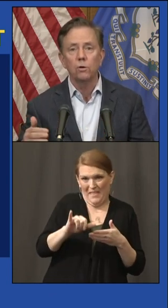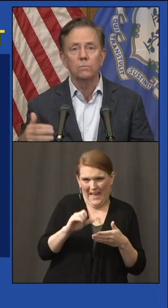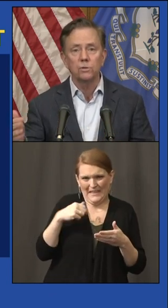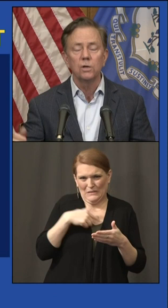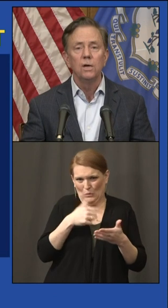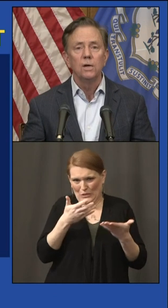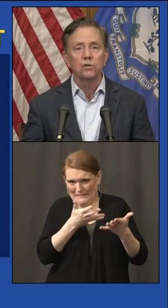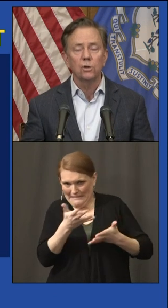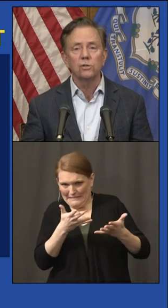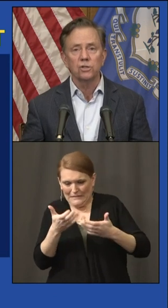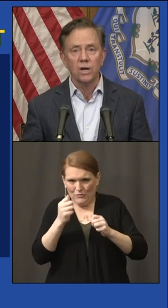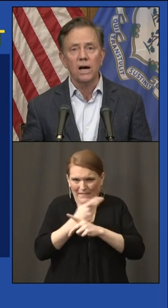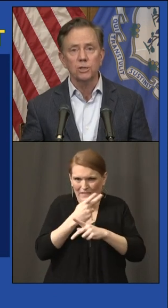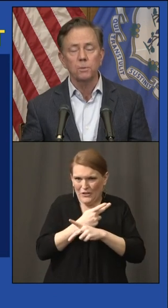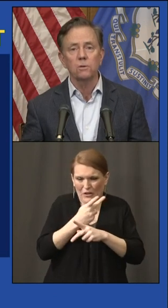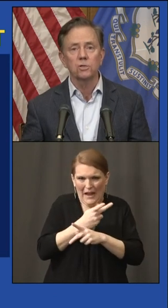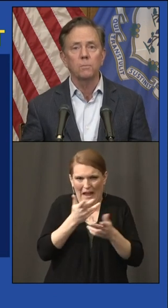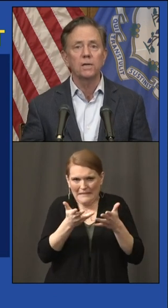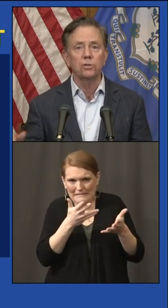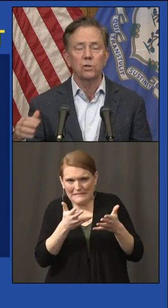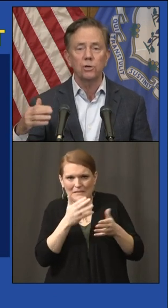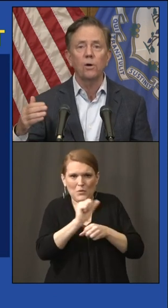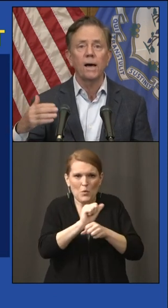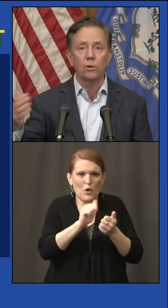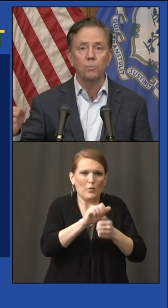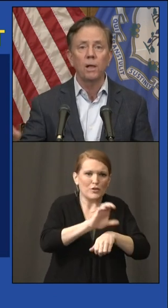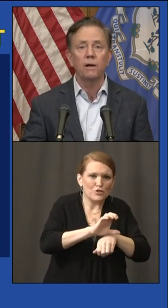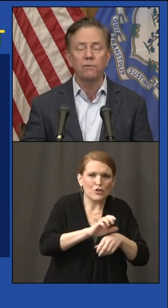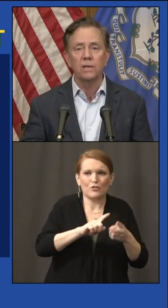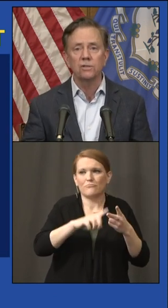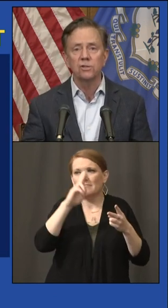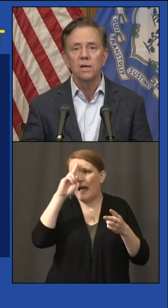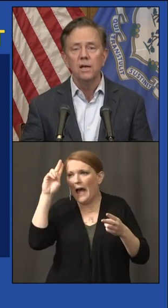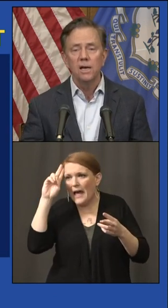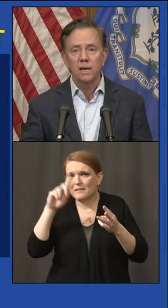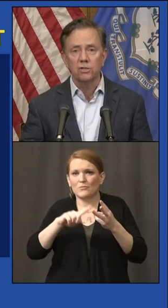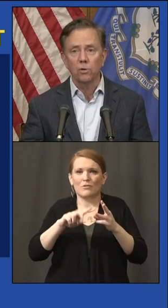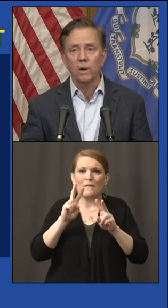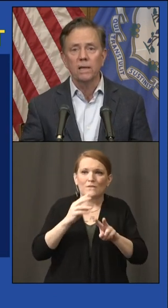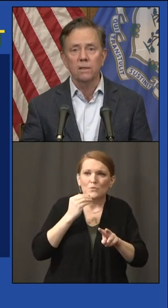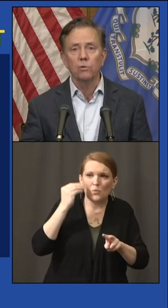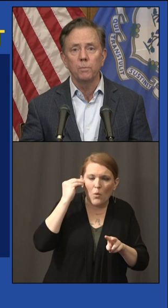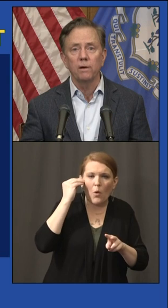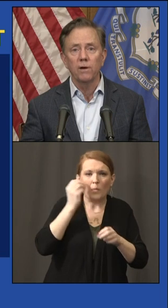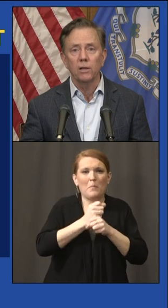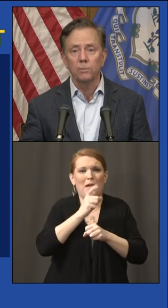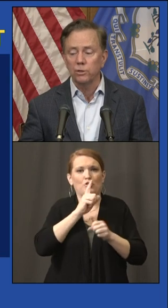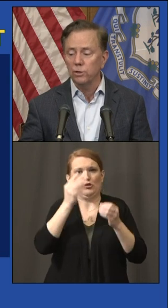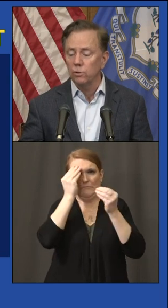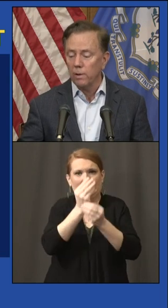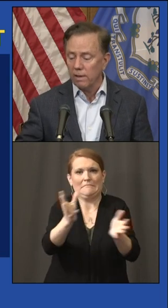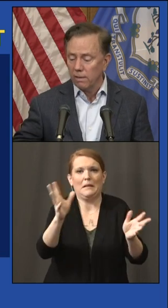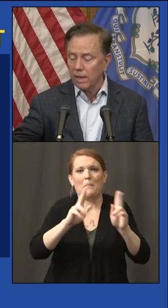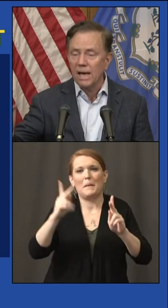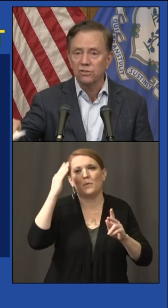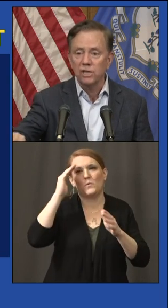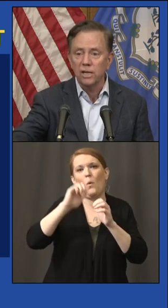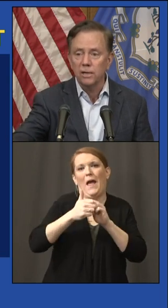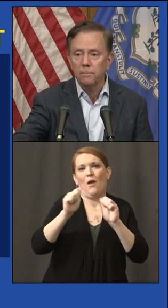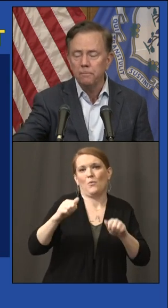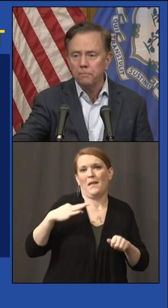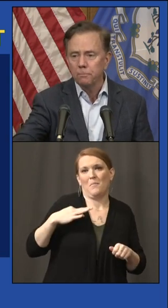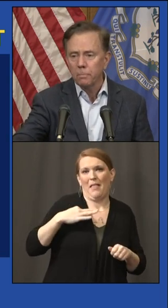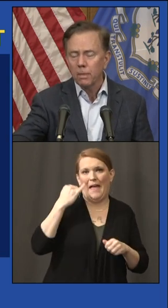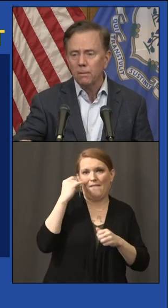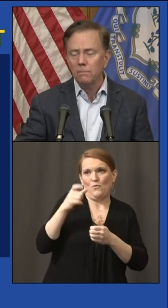funeral homes, churches, hospitals to make sure you know how to apply for this. And it's a grant that will be available to you as